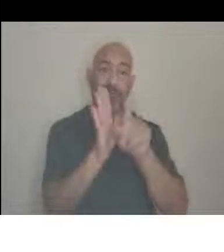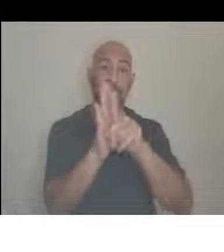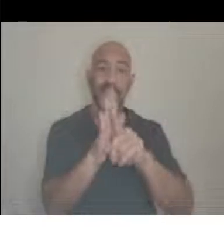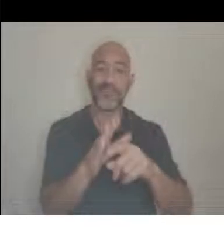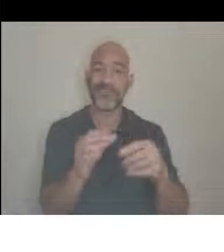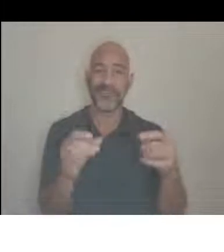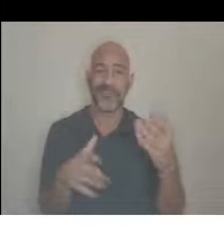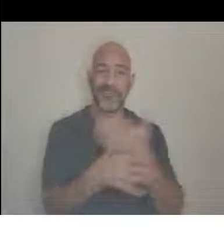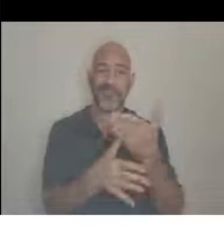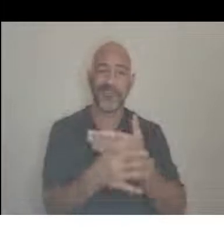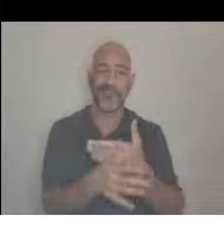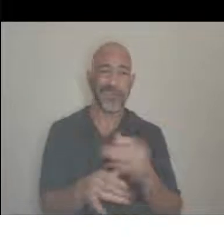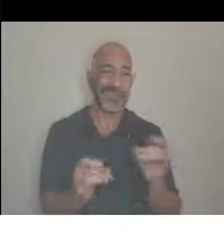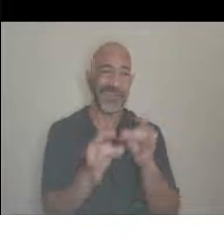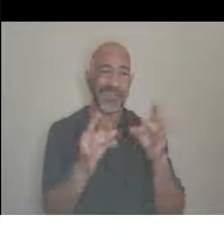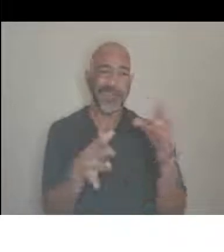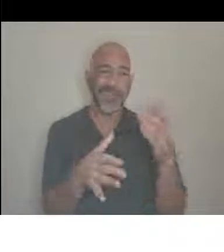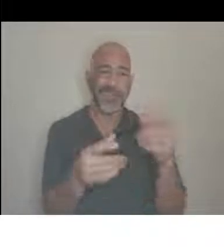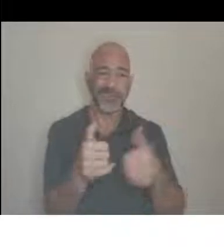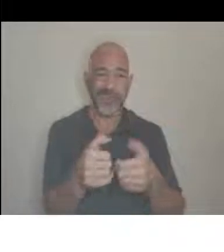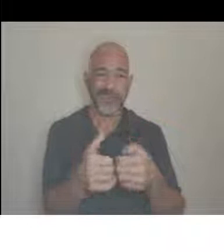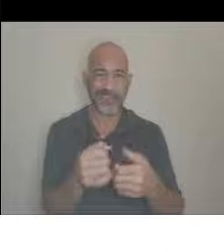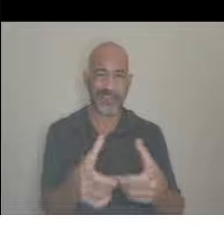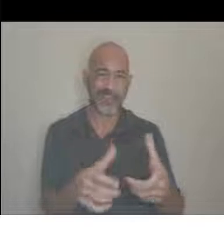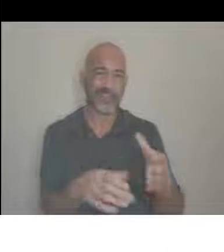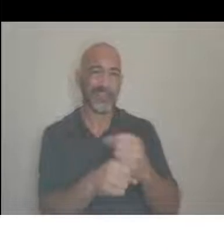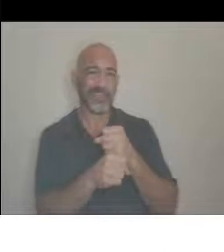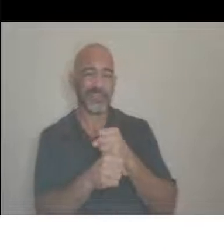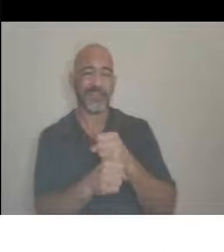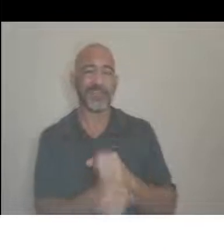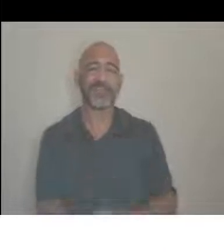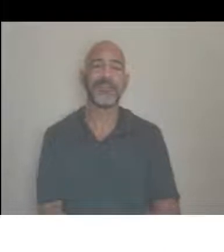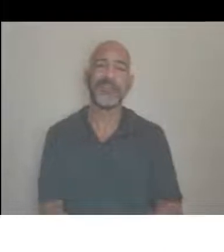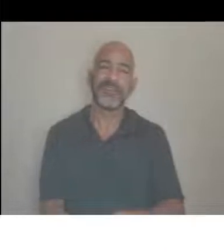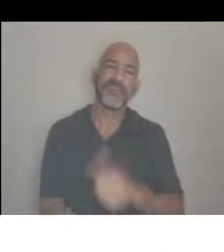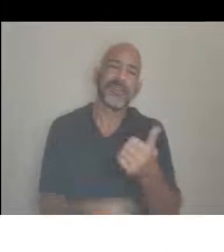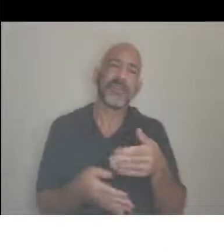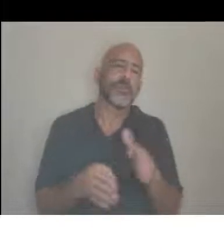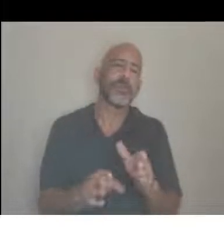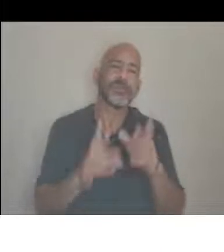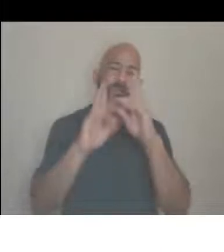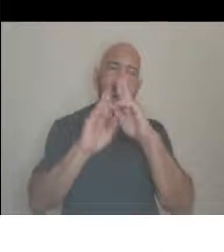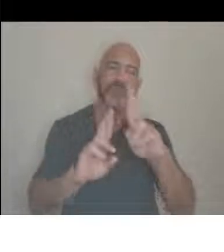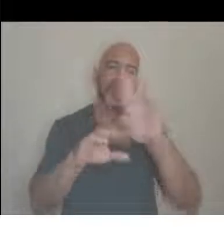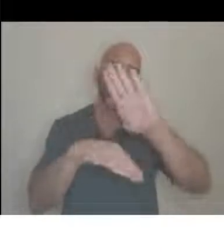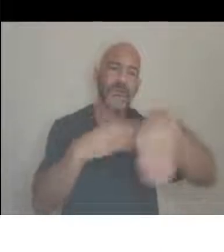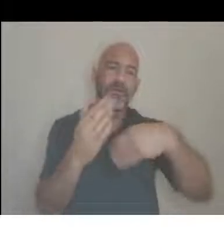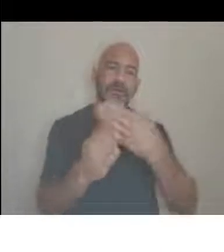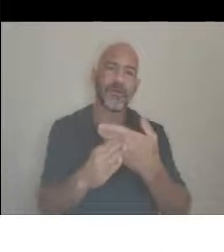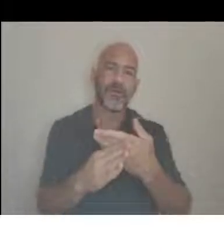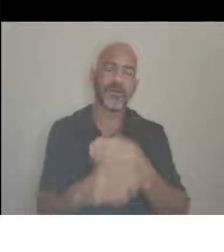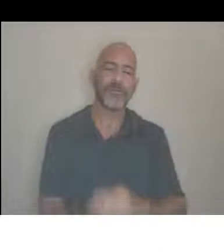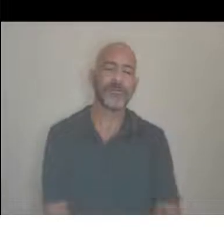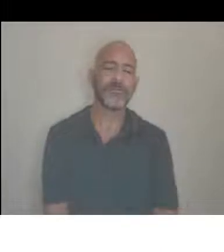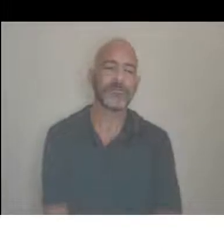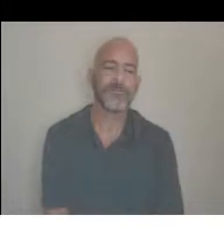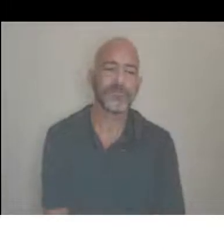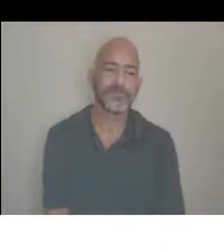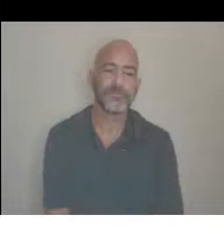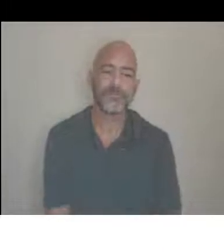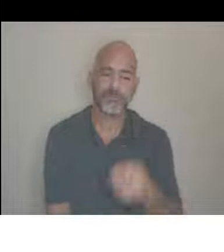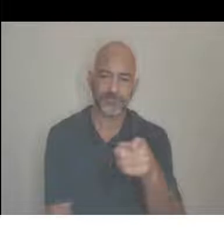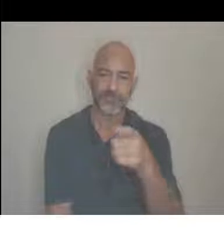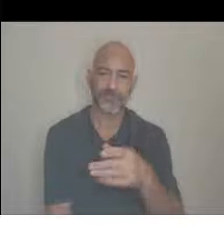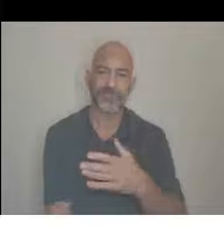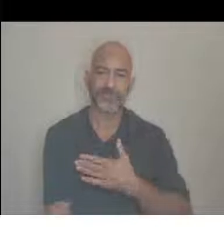another way to be respectful to everybody. And I guess this one's mine here, which is a picture. So this